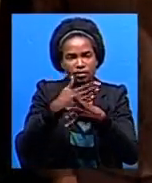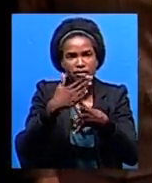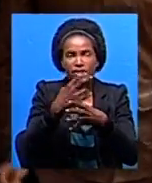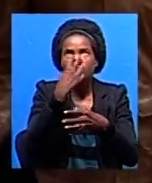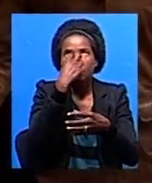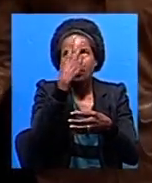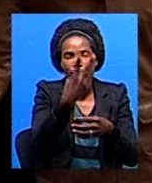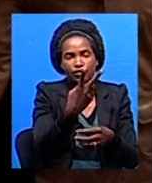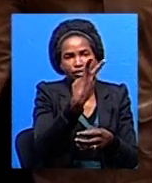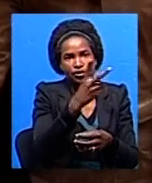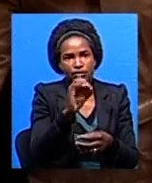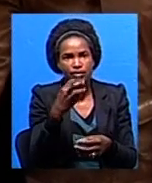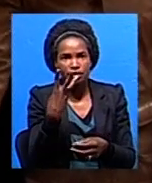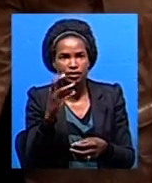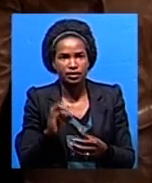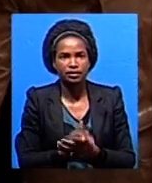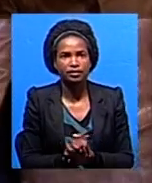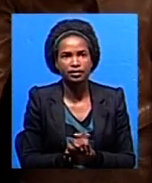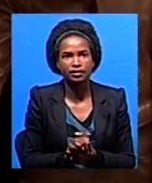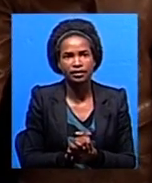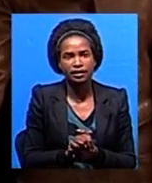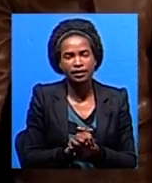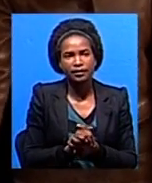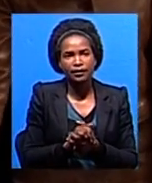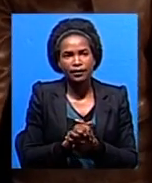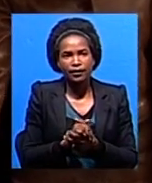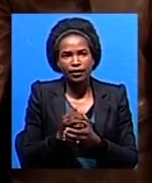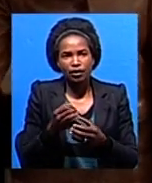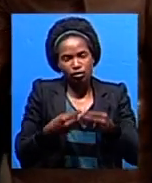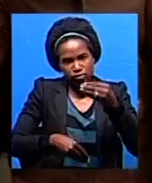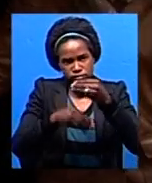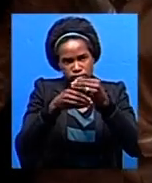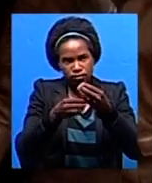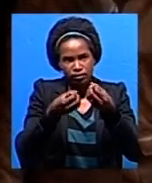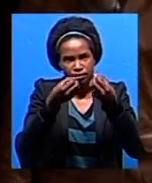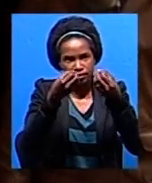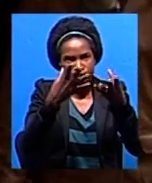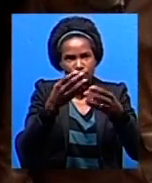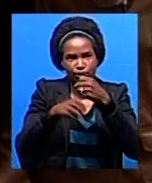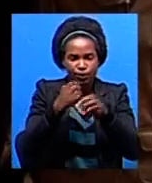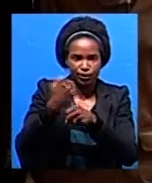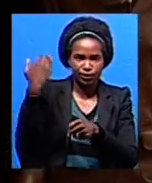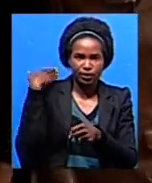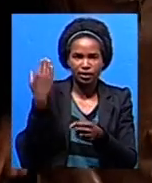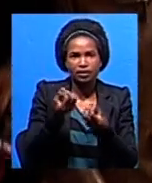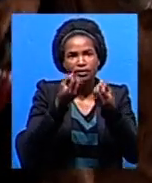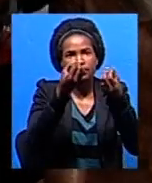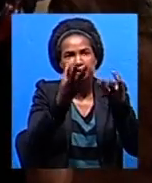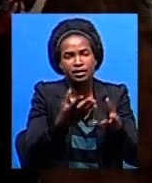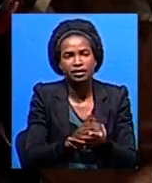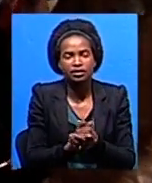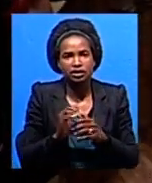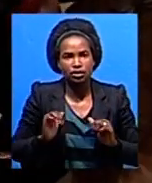2030. The contribution from MVA fund has grown over the past years and last year it donated 36